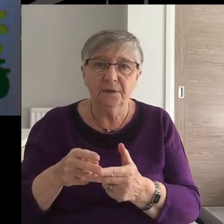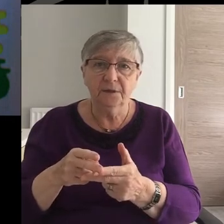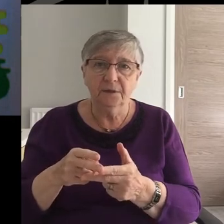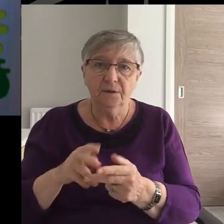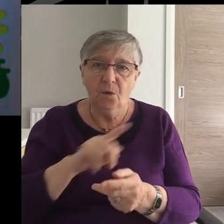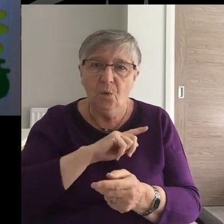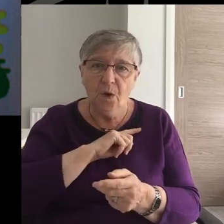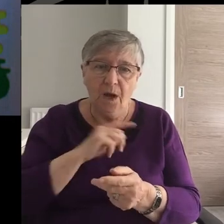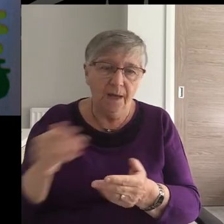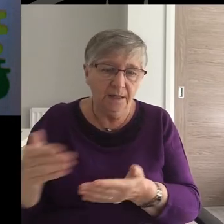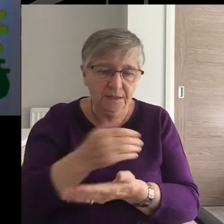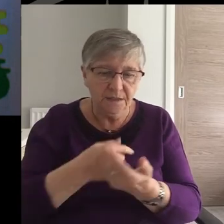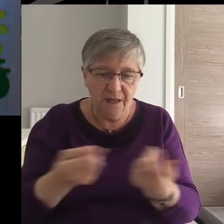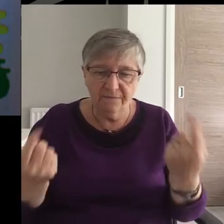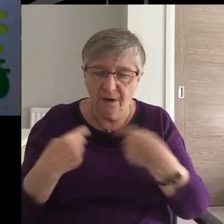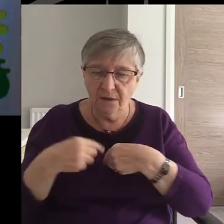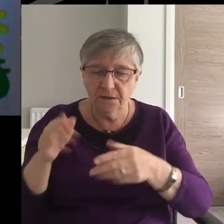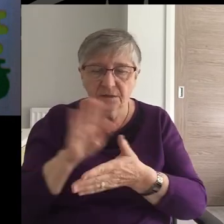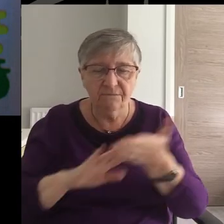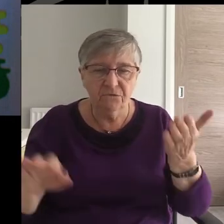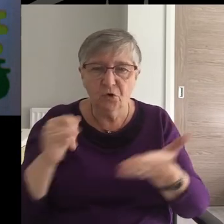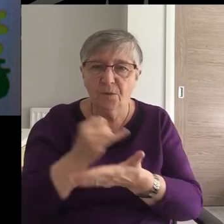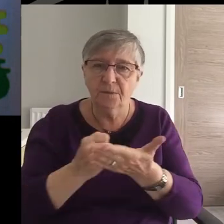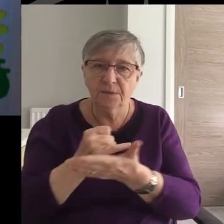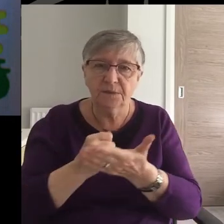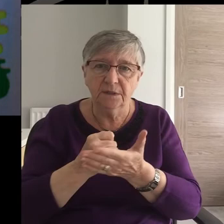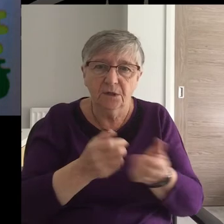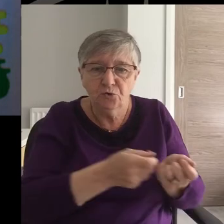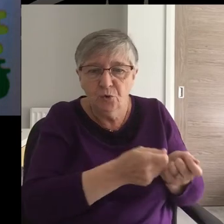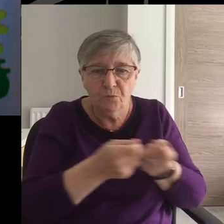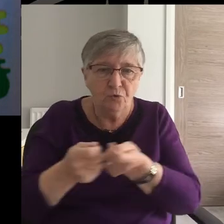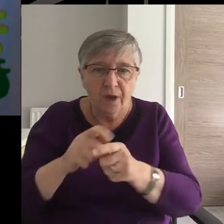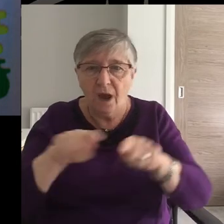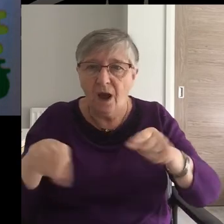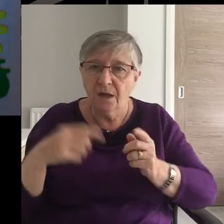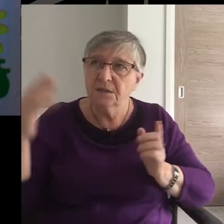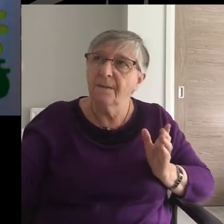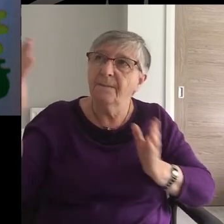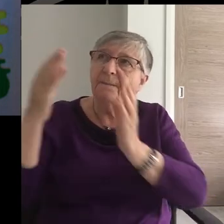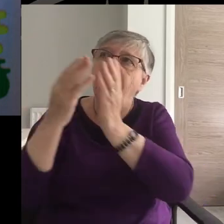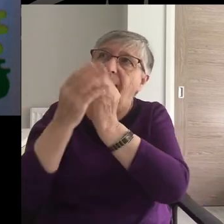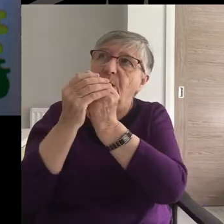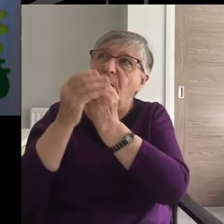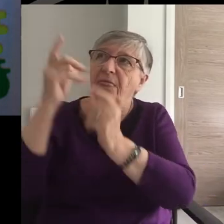to save us from our sins, to bring us back to you,